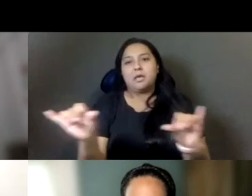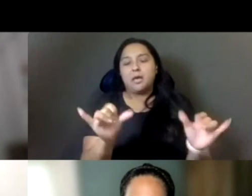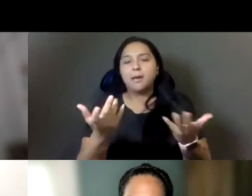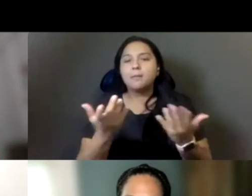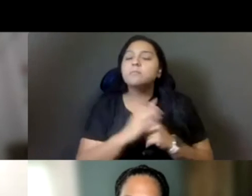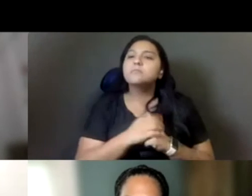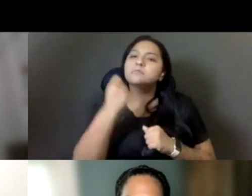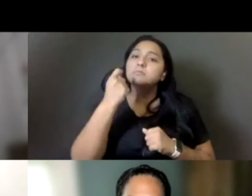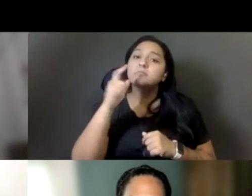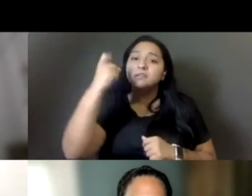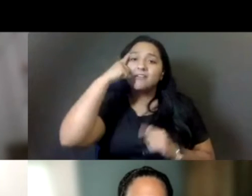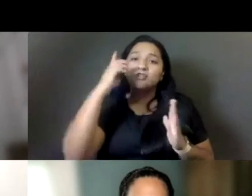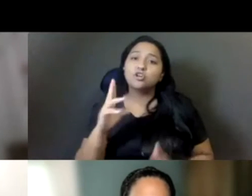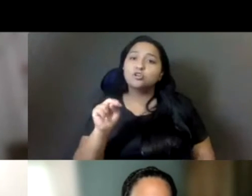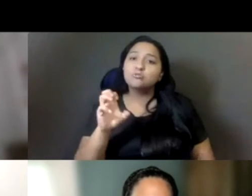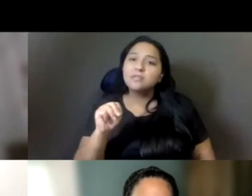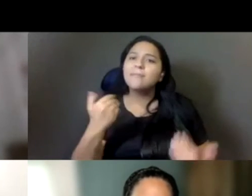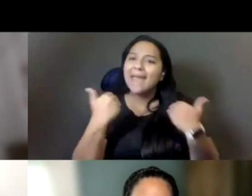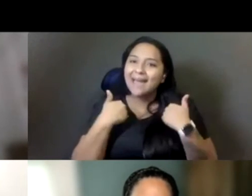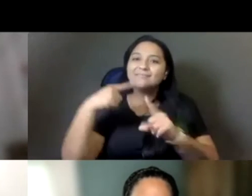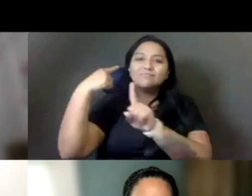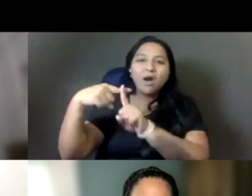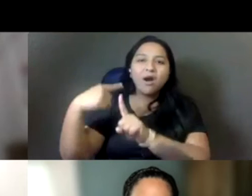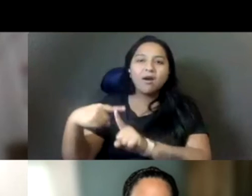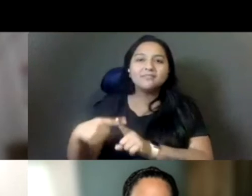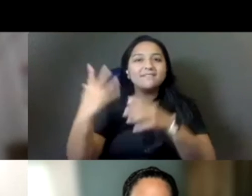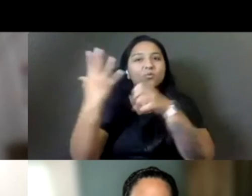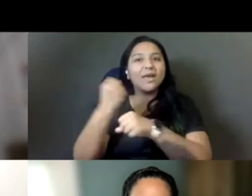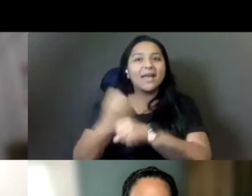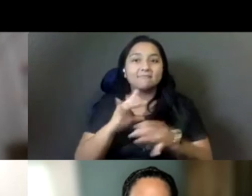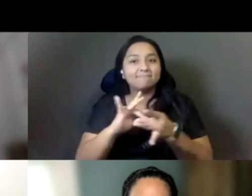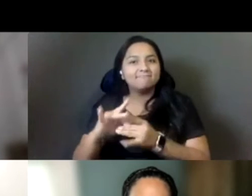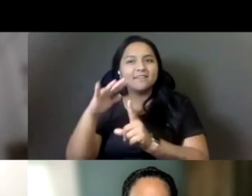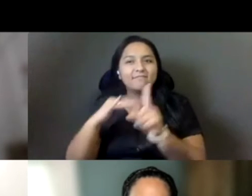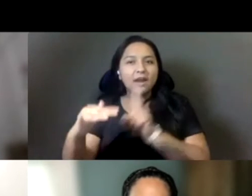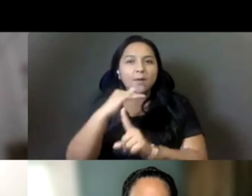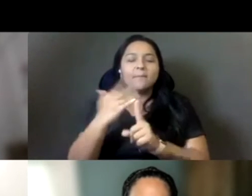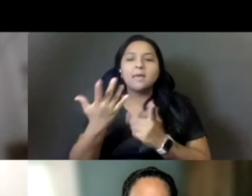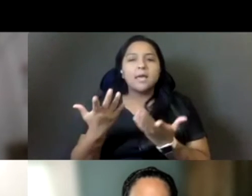governor Gavin Newsom? And how did those wins come about with a partnership of groups like CLCB?